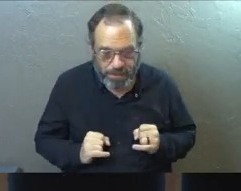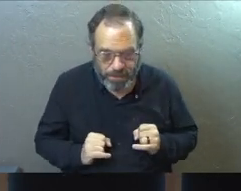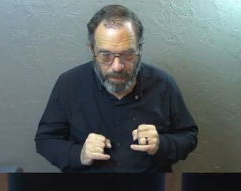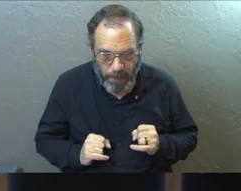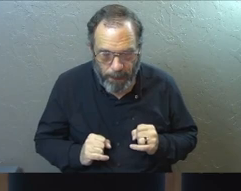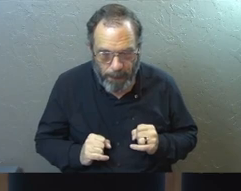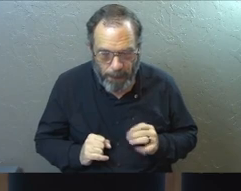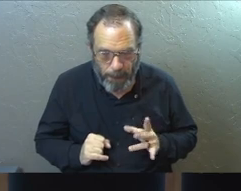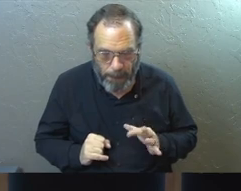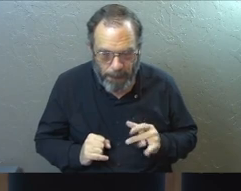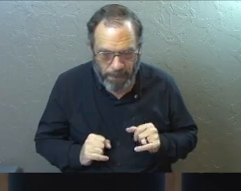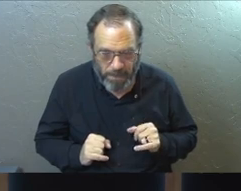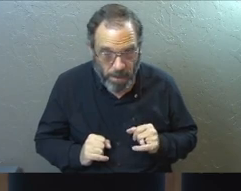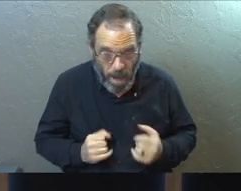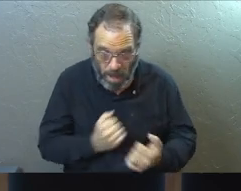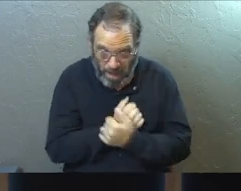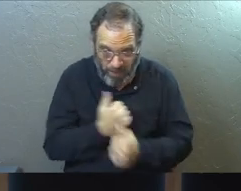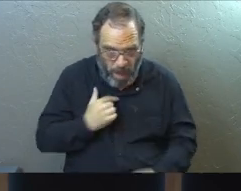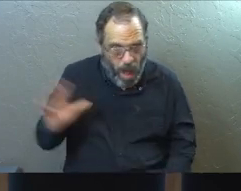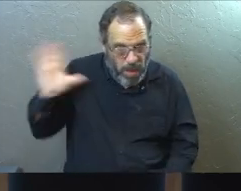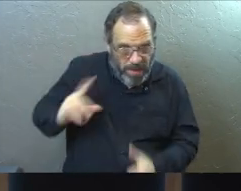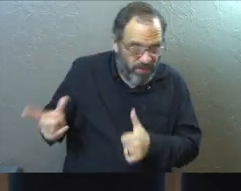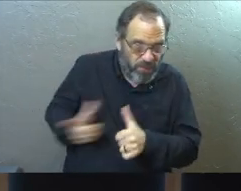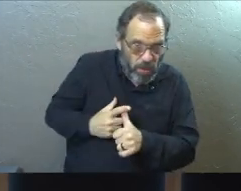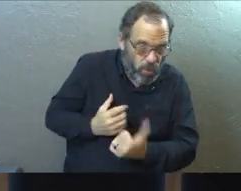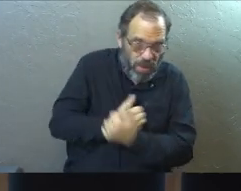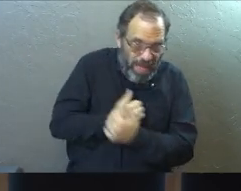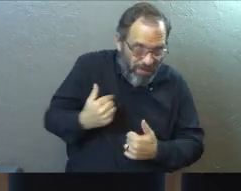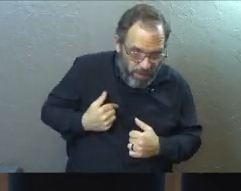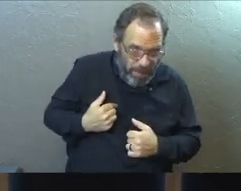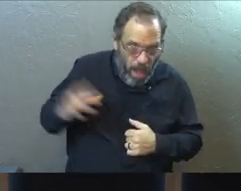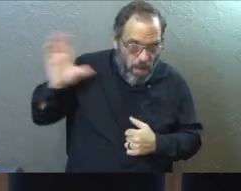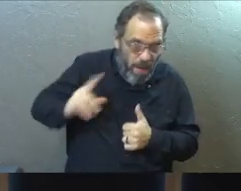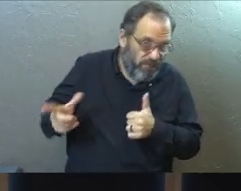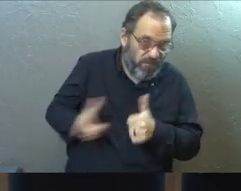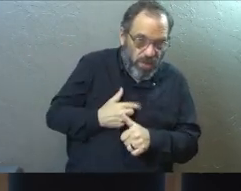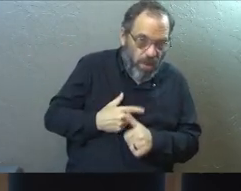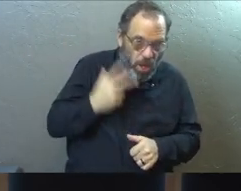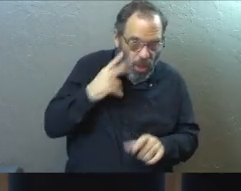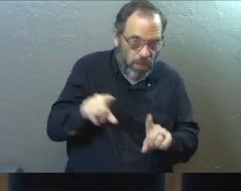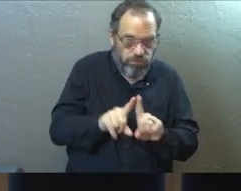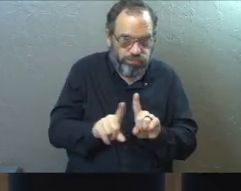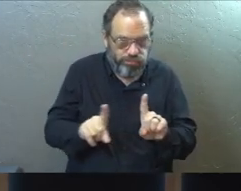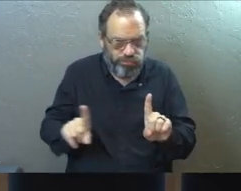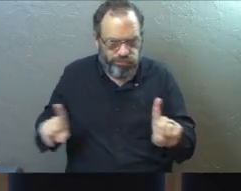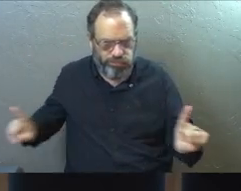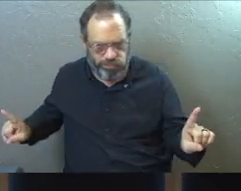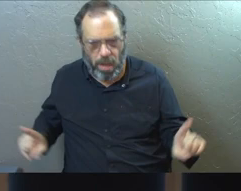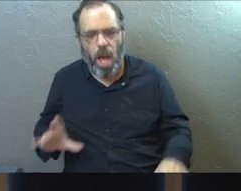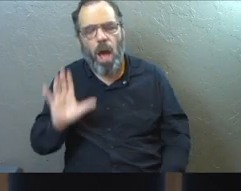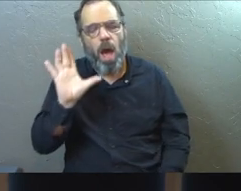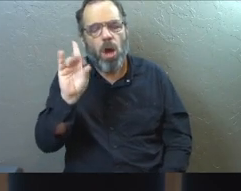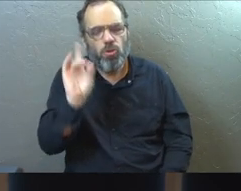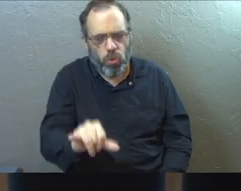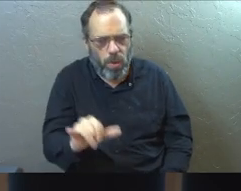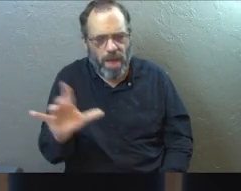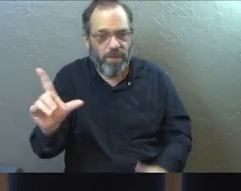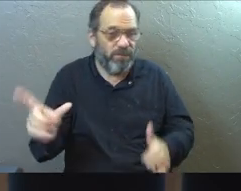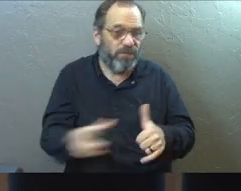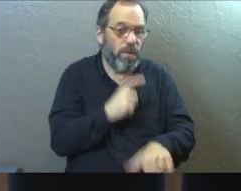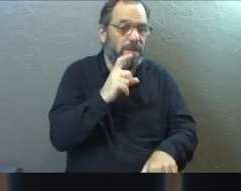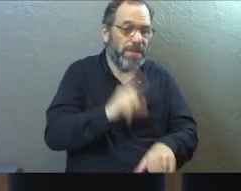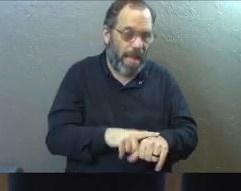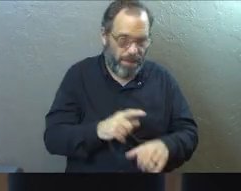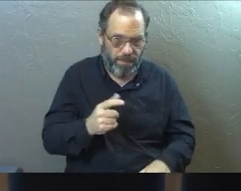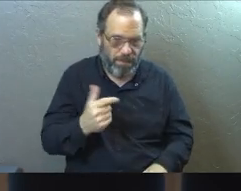he says, you know, you don't love me as you once did. You don't love me like you did at first. Look how far you've fallen. And then he says, do the things that you did at